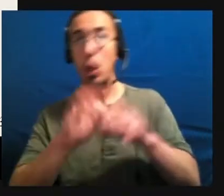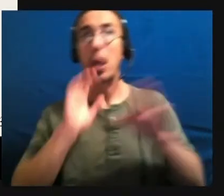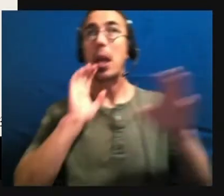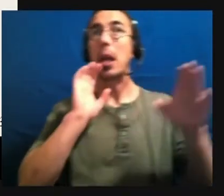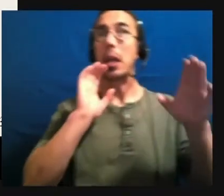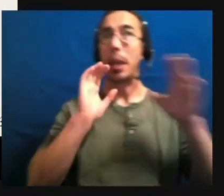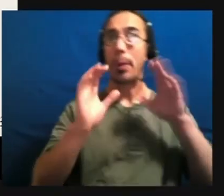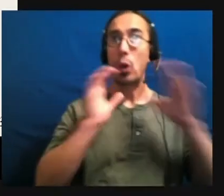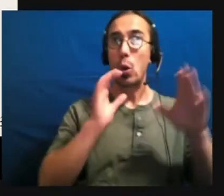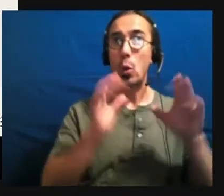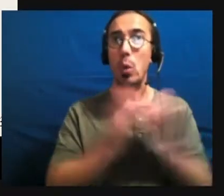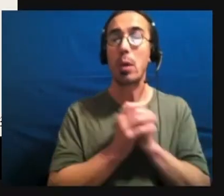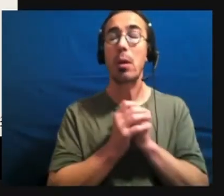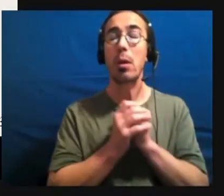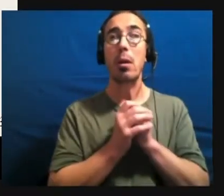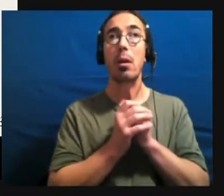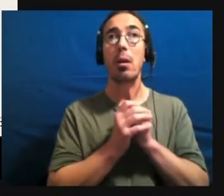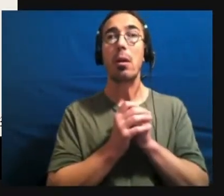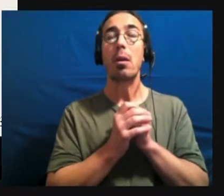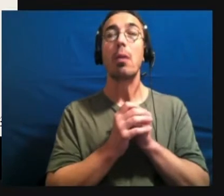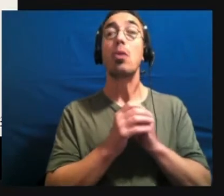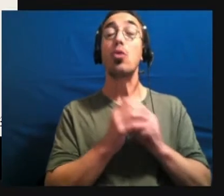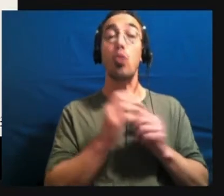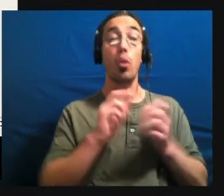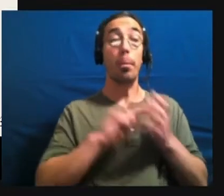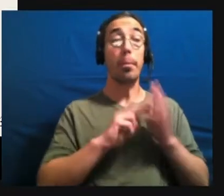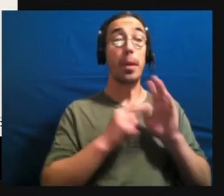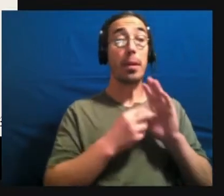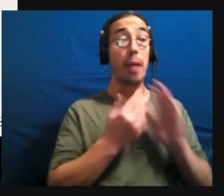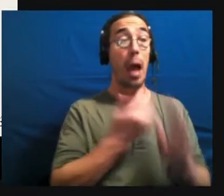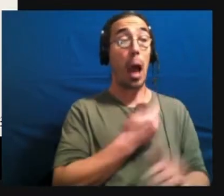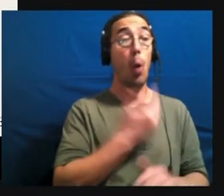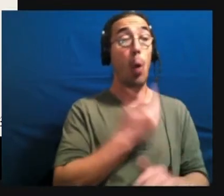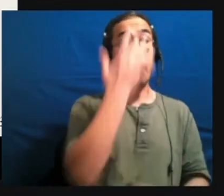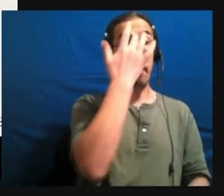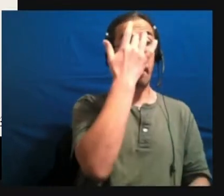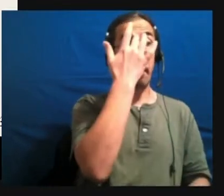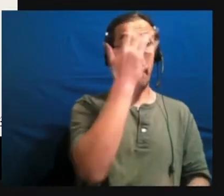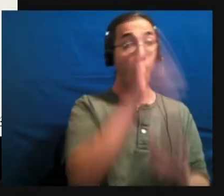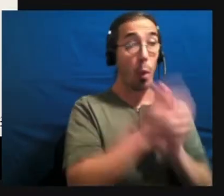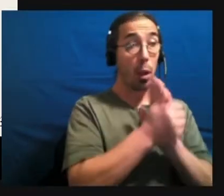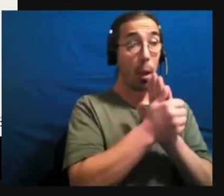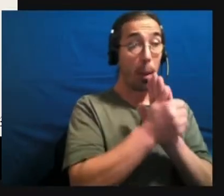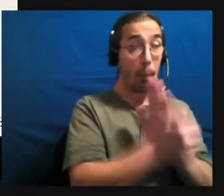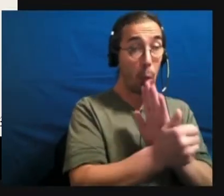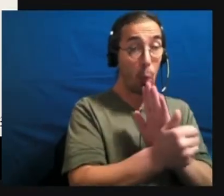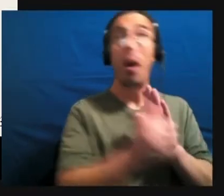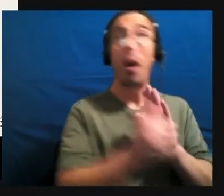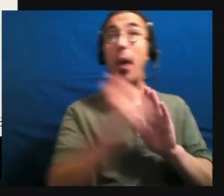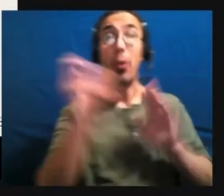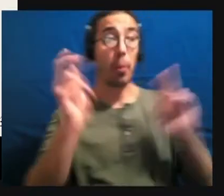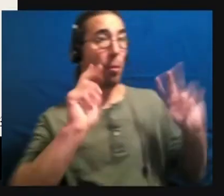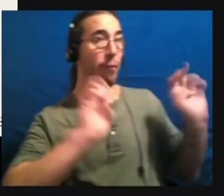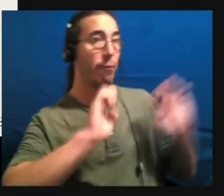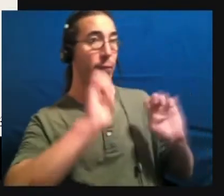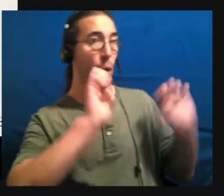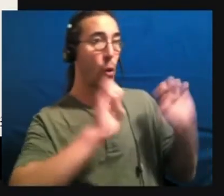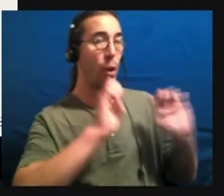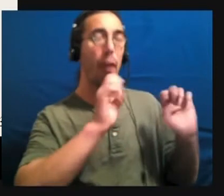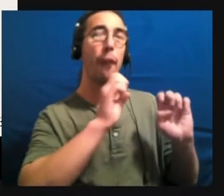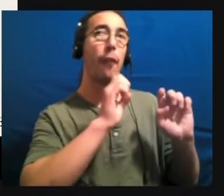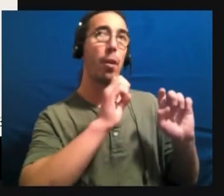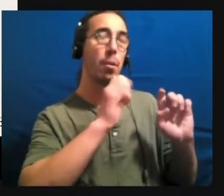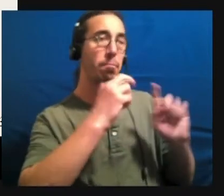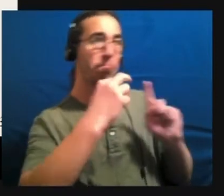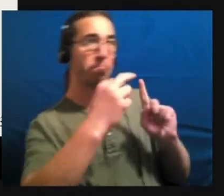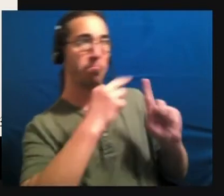intellectual abilities are assessed from an analistic point of